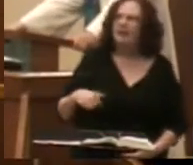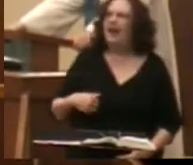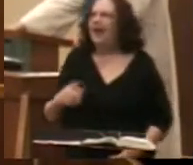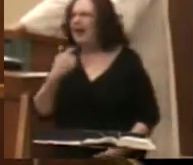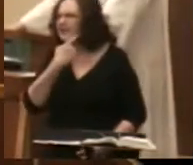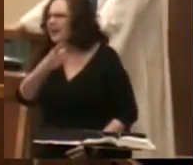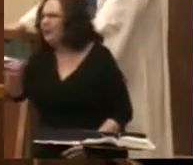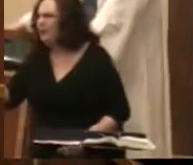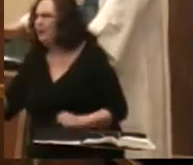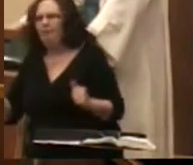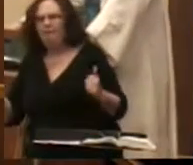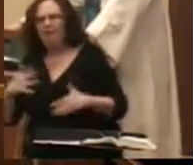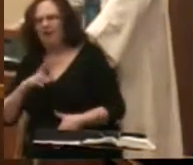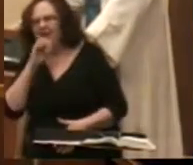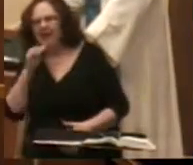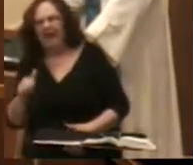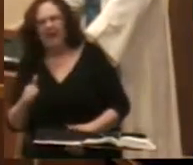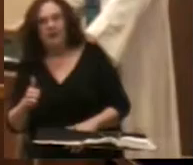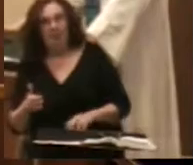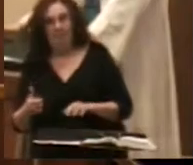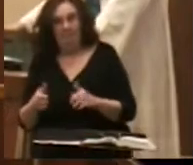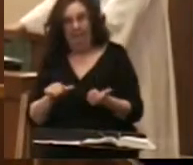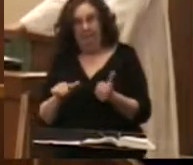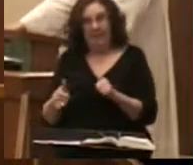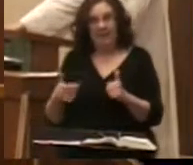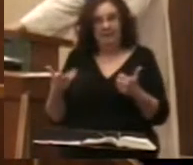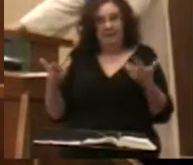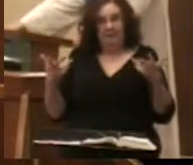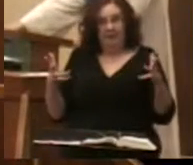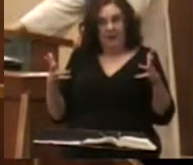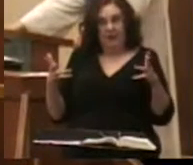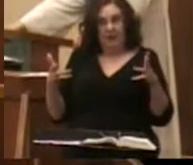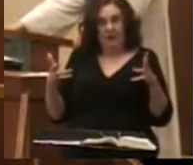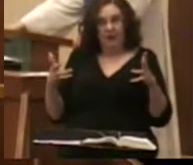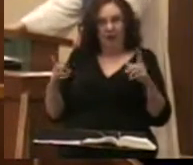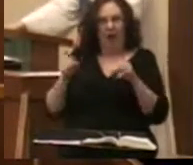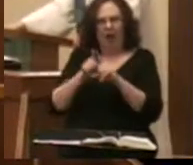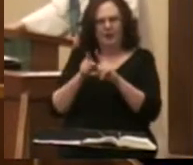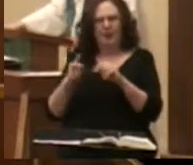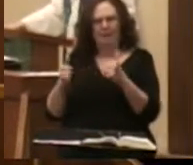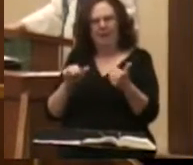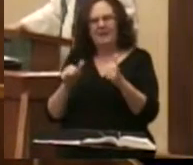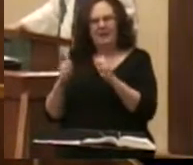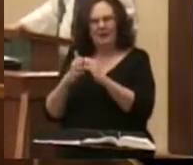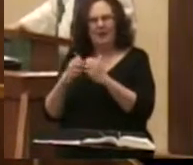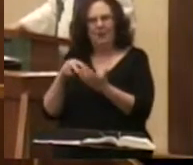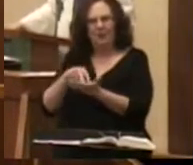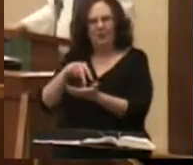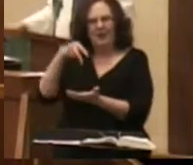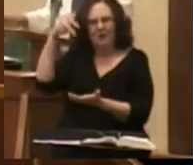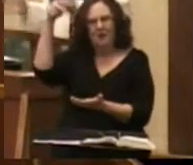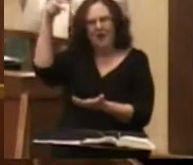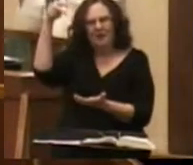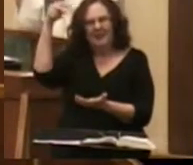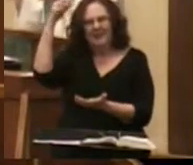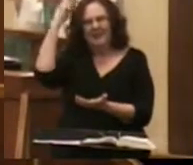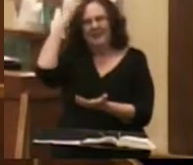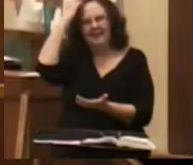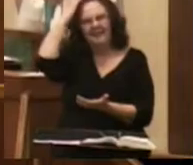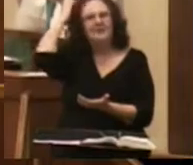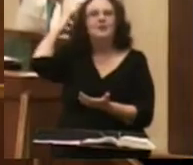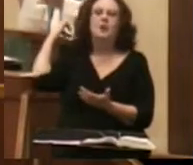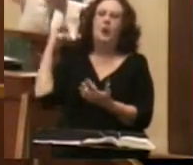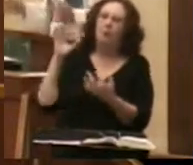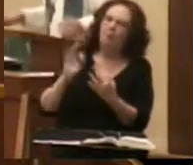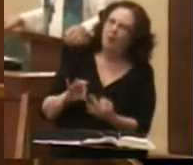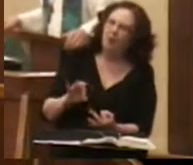because you who have been baptized into Christ's death are also baptized into his resurrection and so you have a perfect